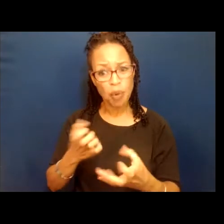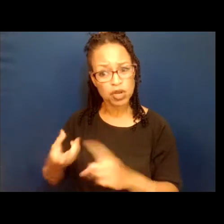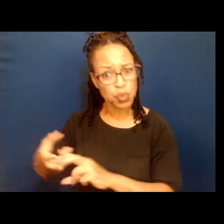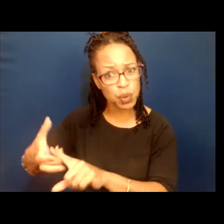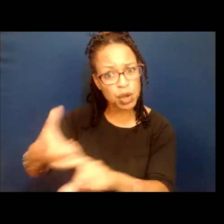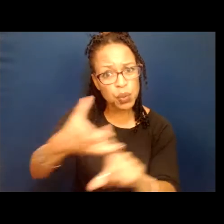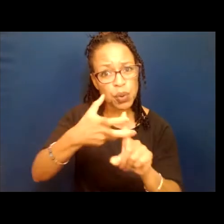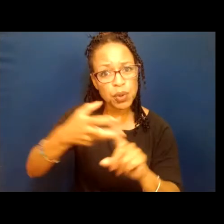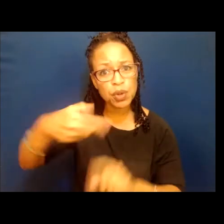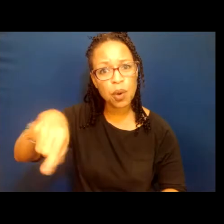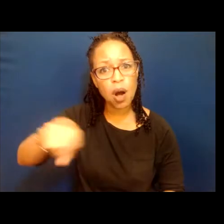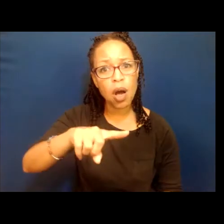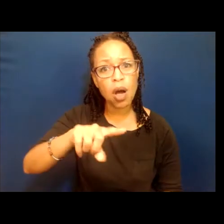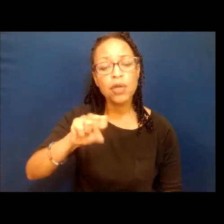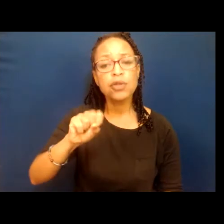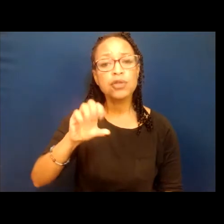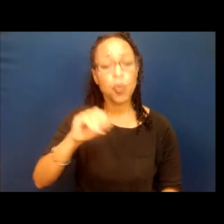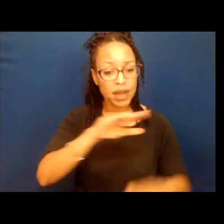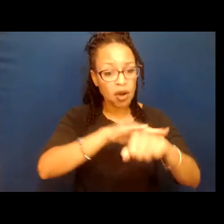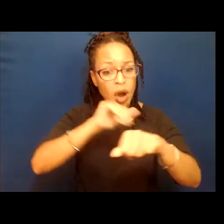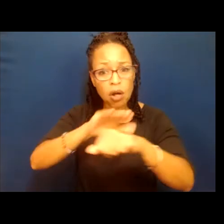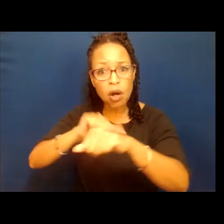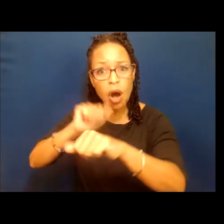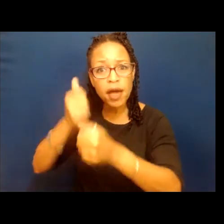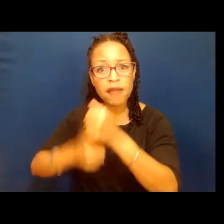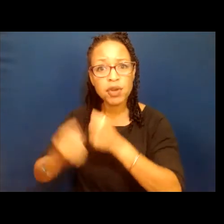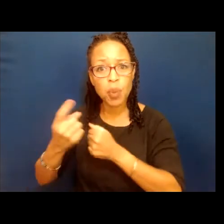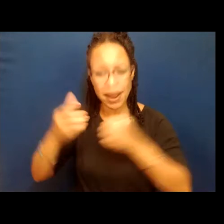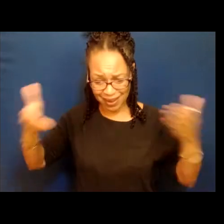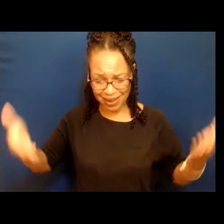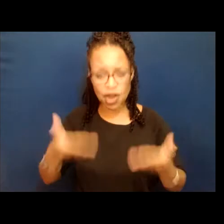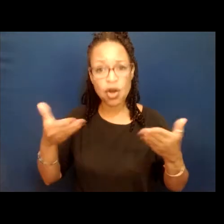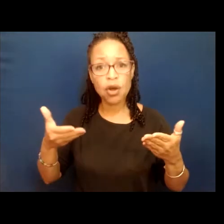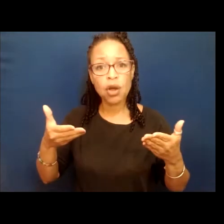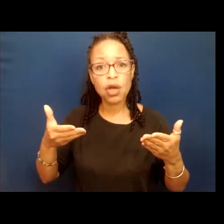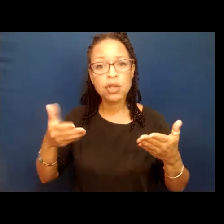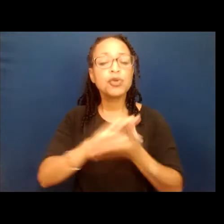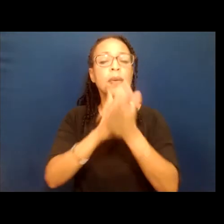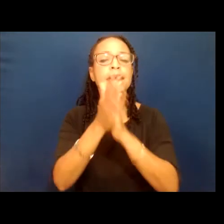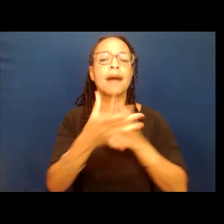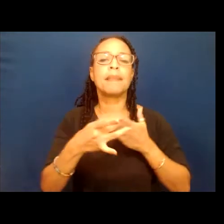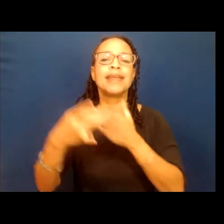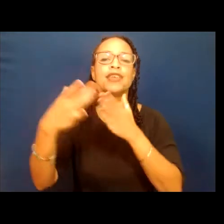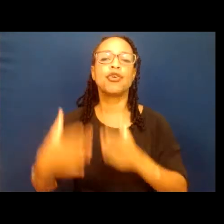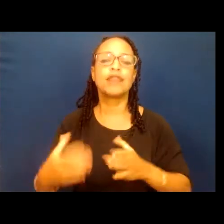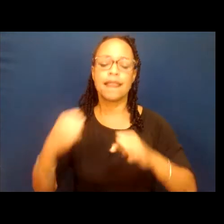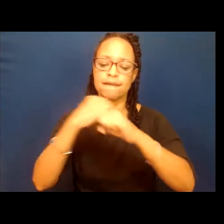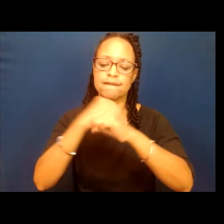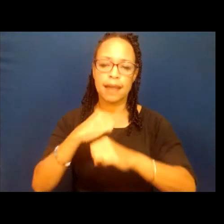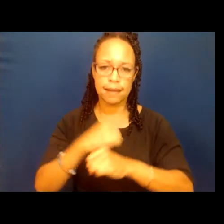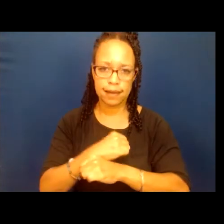esta llamada, para que sean líderes en este esfuerzo. El Partido Demócrata de California, el Caucus Latino